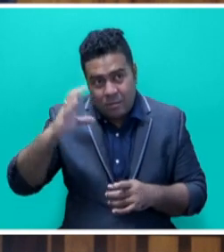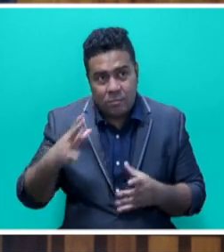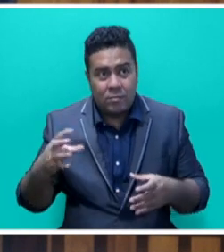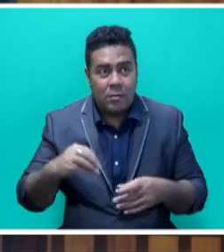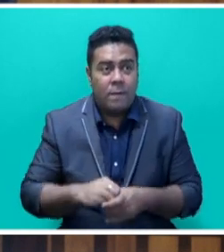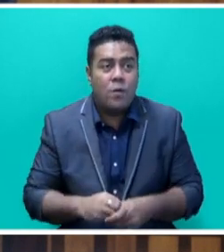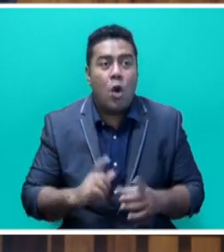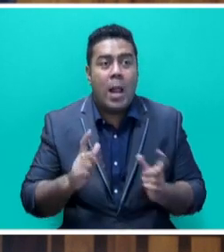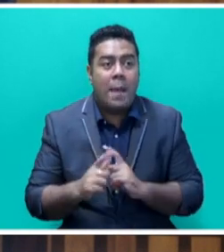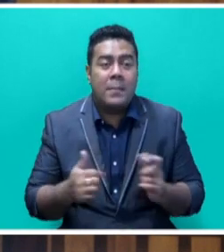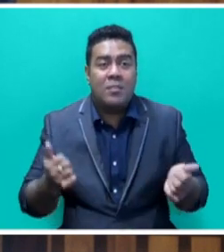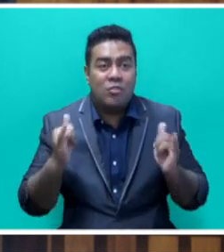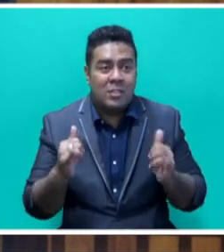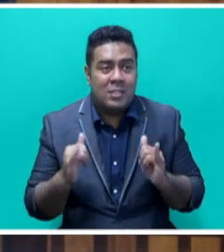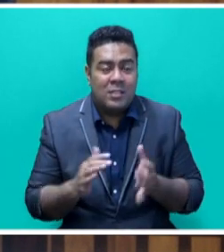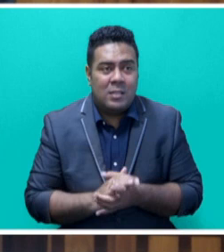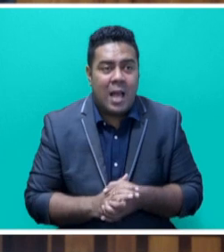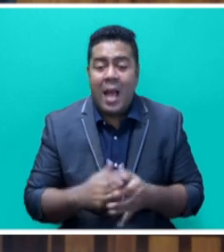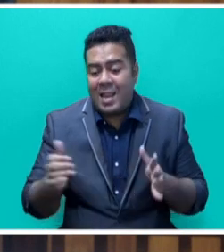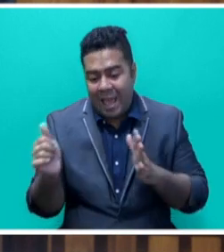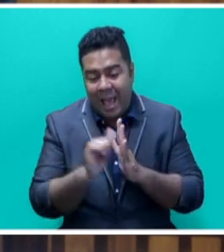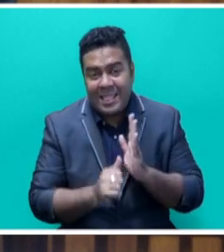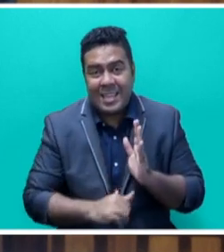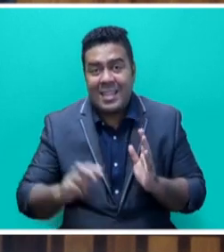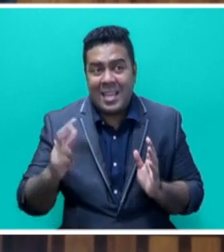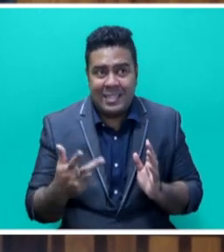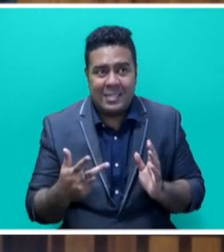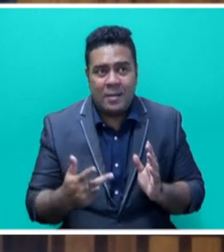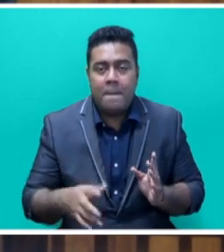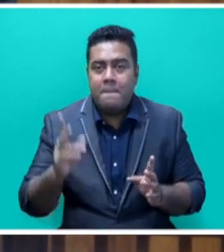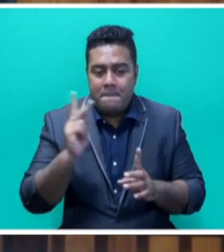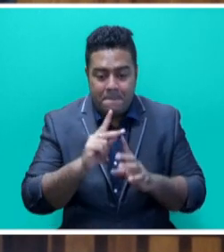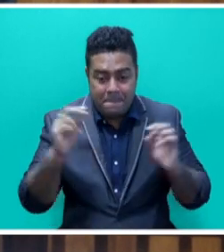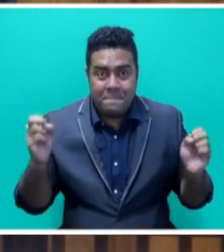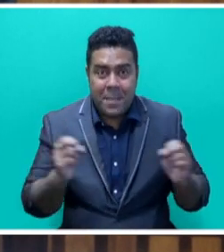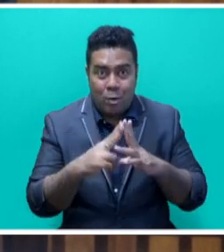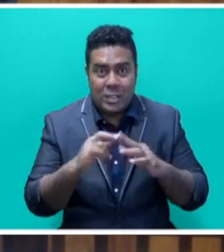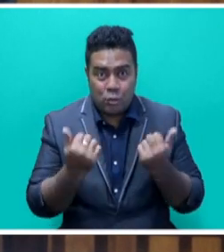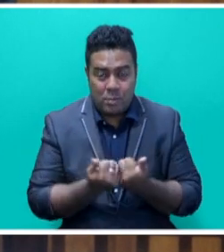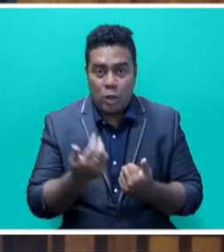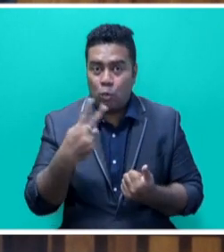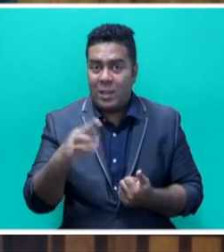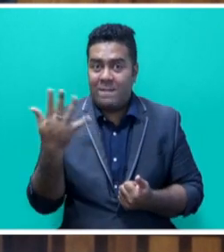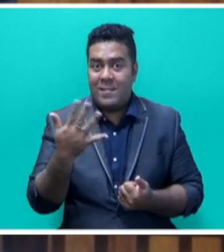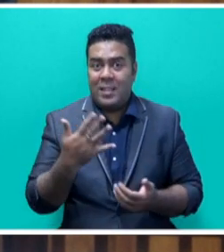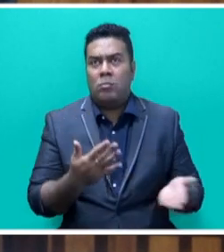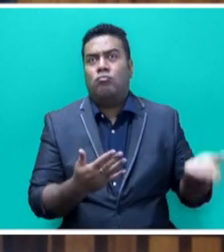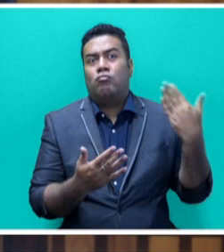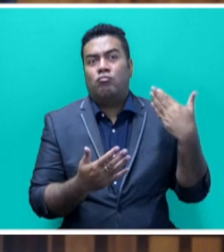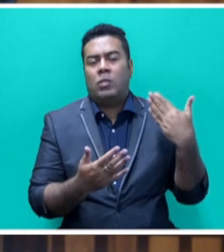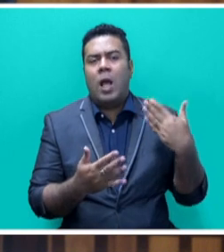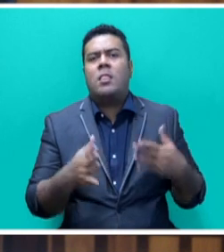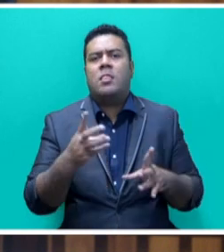to include loss and damage under Article 8 of the Paris Agreement in 2015. Nevertheless, Mr. Speaker, developed